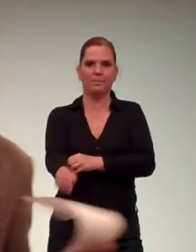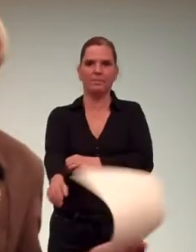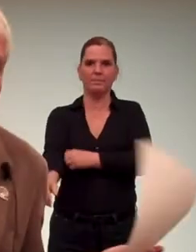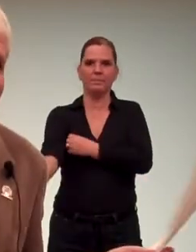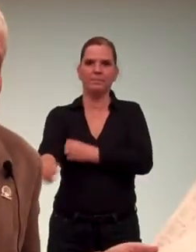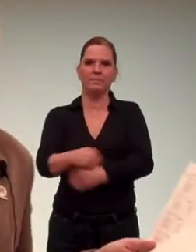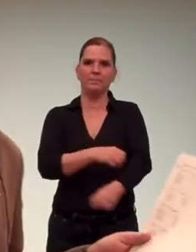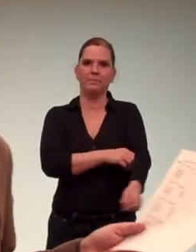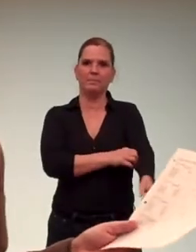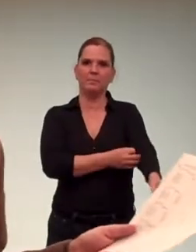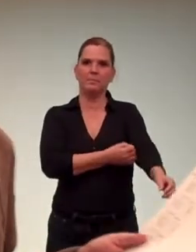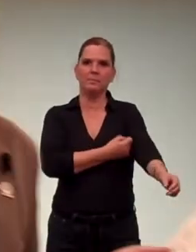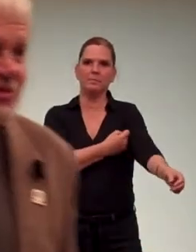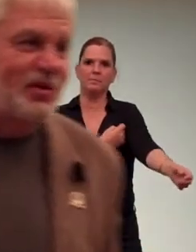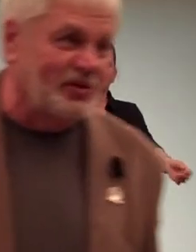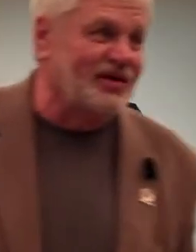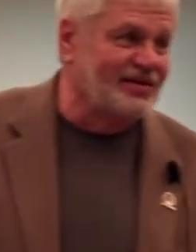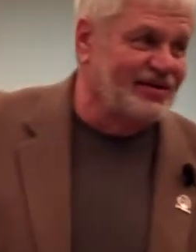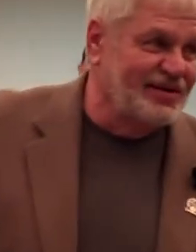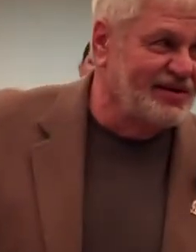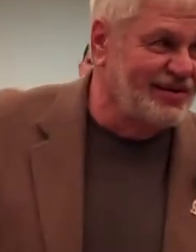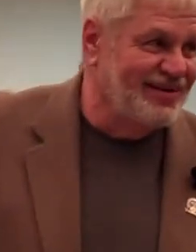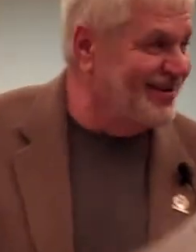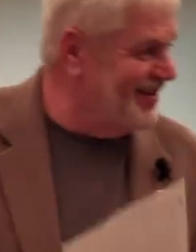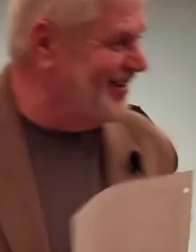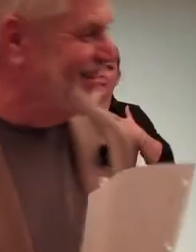know I'm the excitement to build.